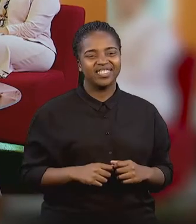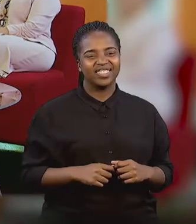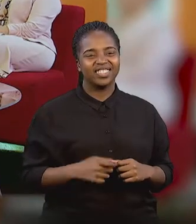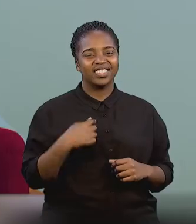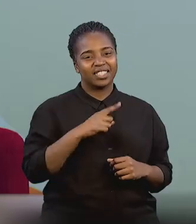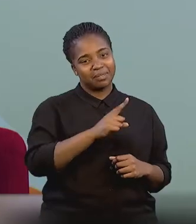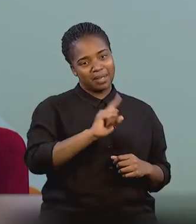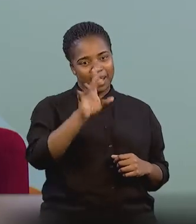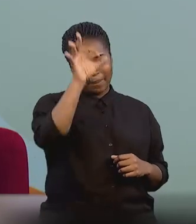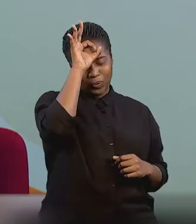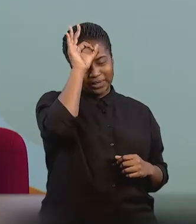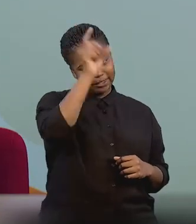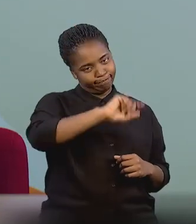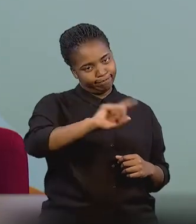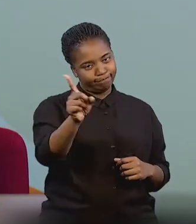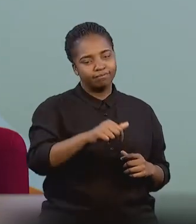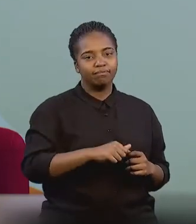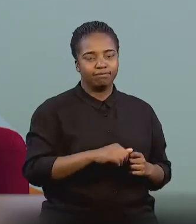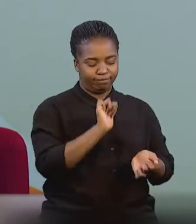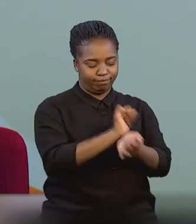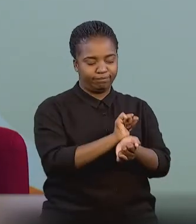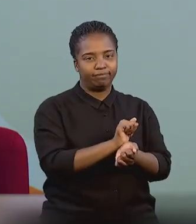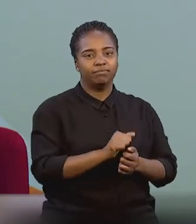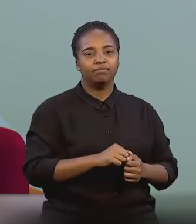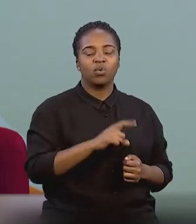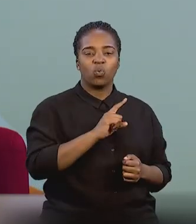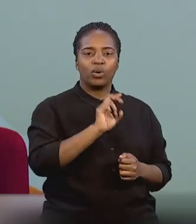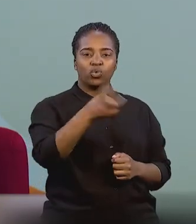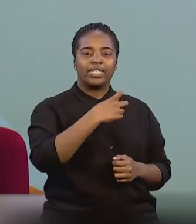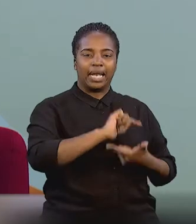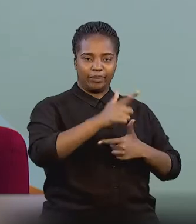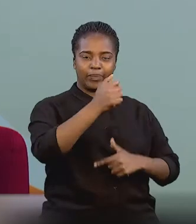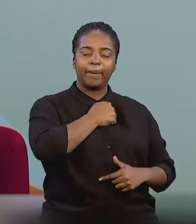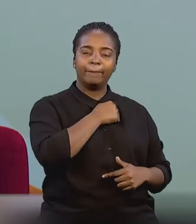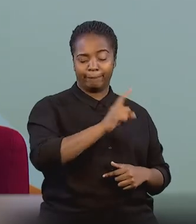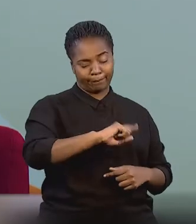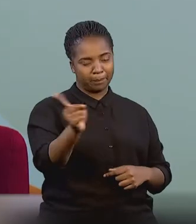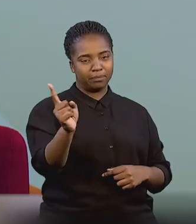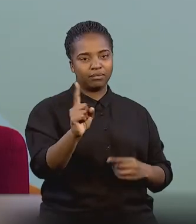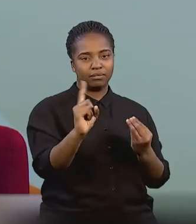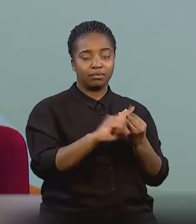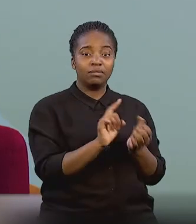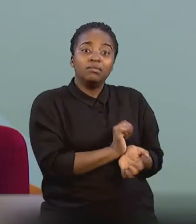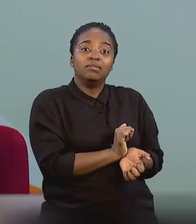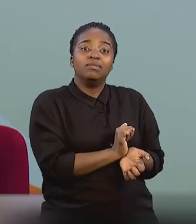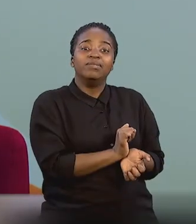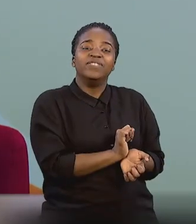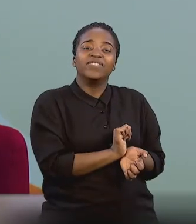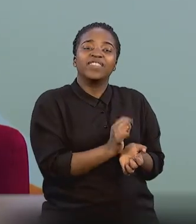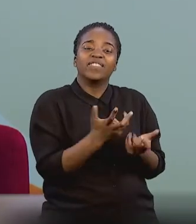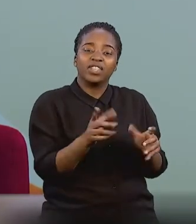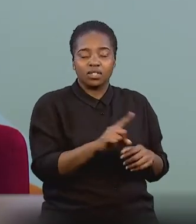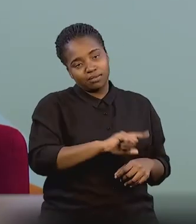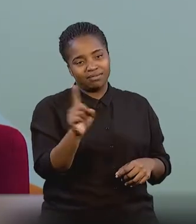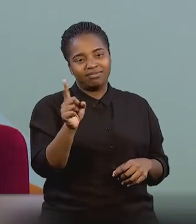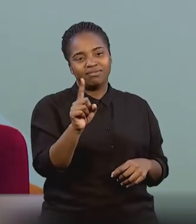I actually took him to the police station and had him arrested for theft. And they cuffed him and